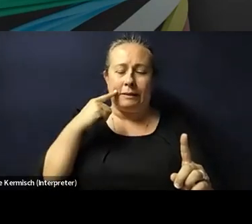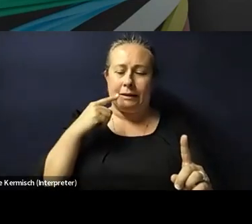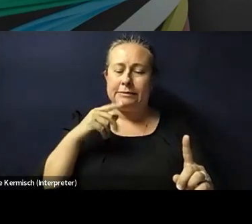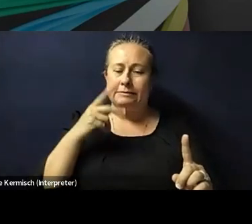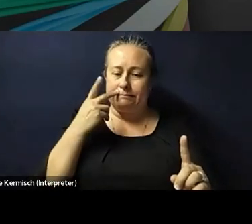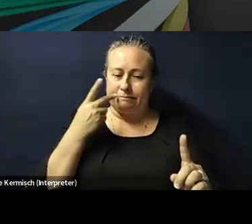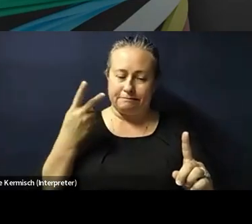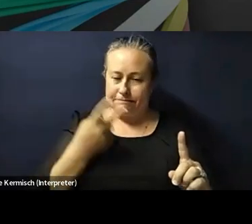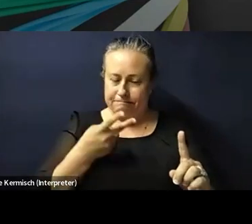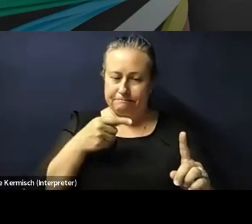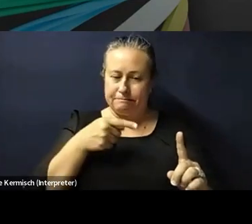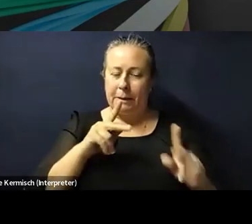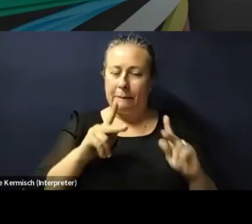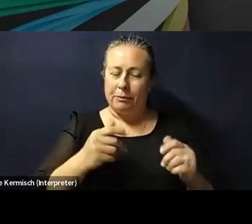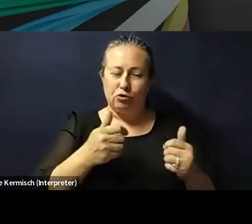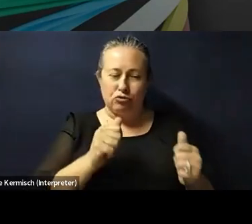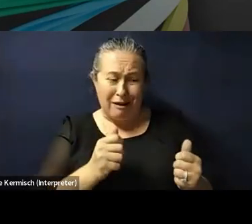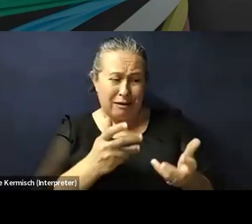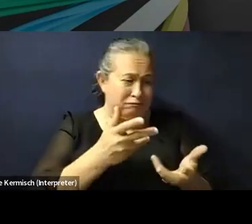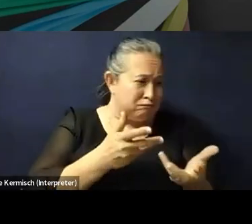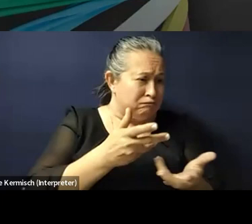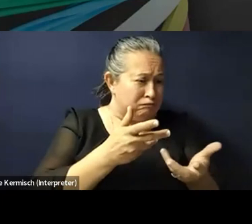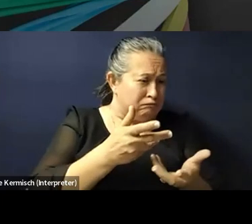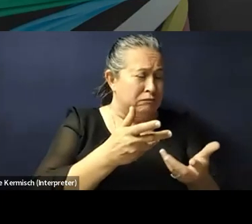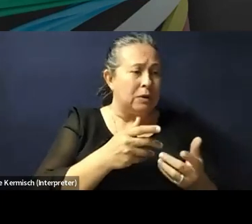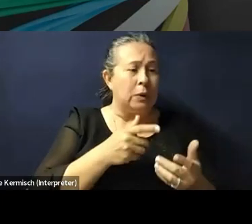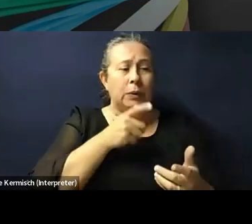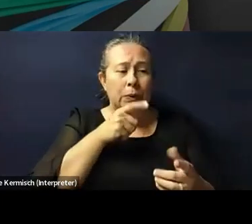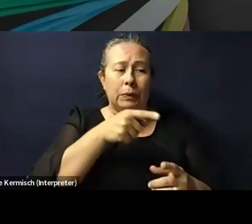is people try to accommodate someone who is disabled.